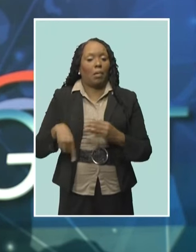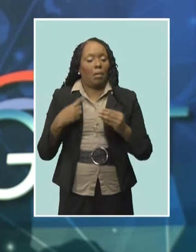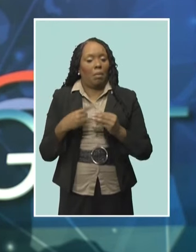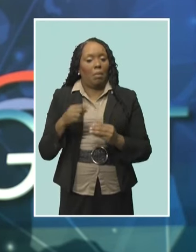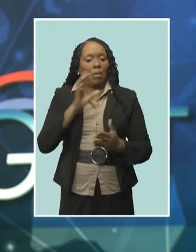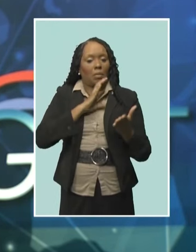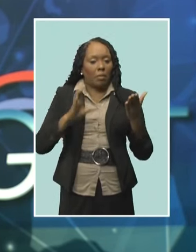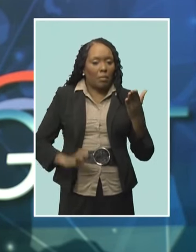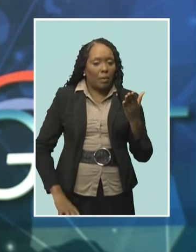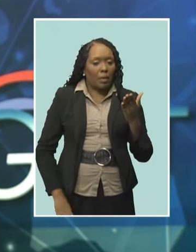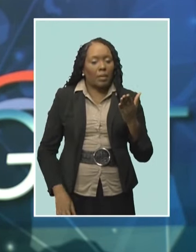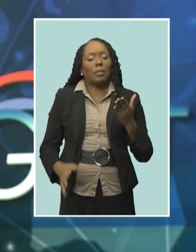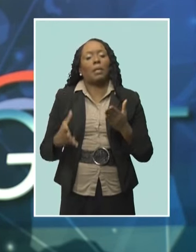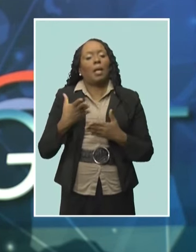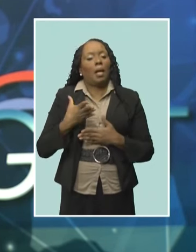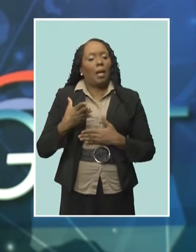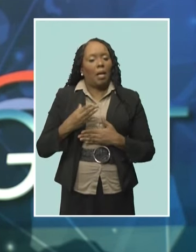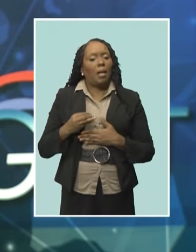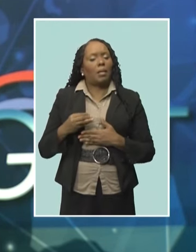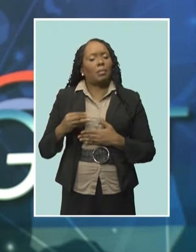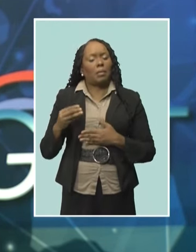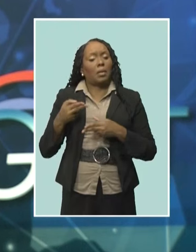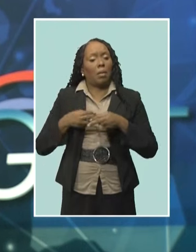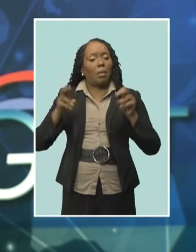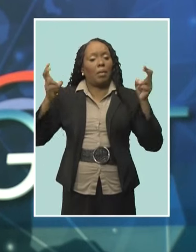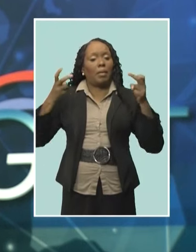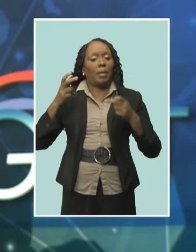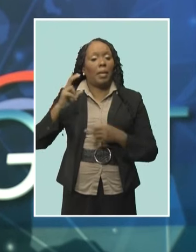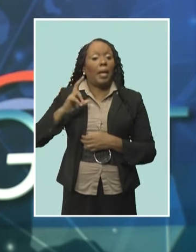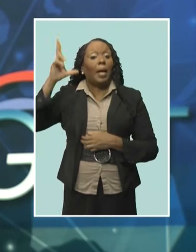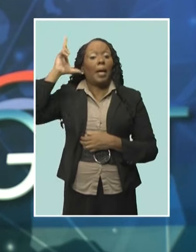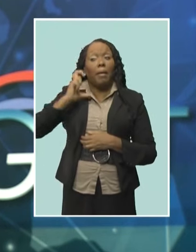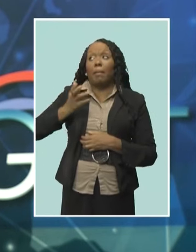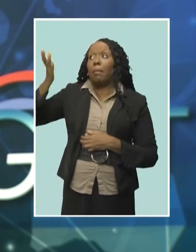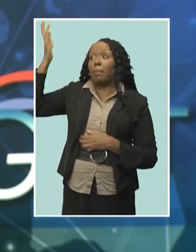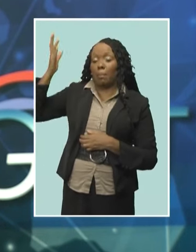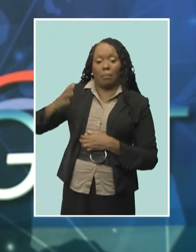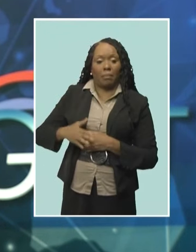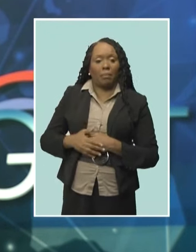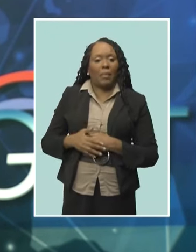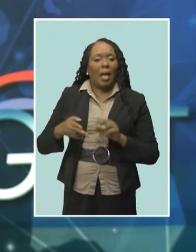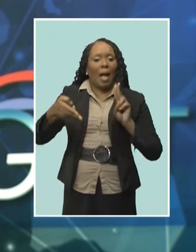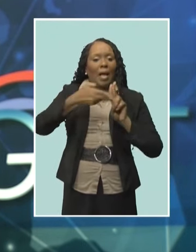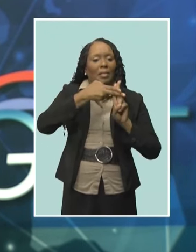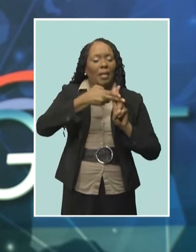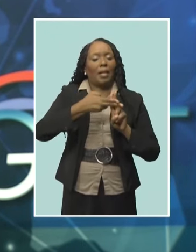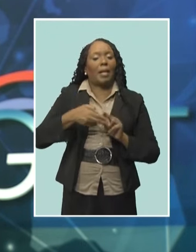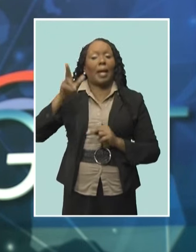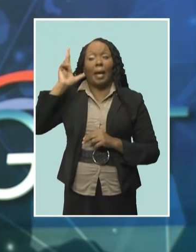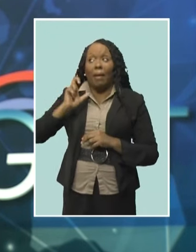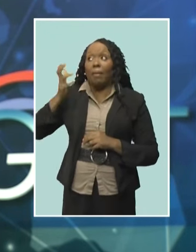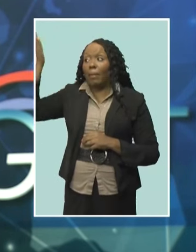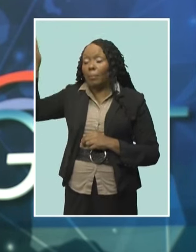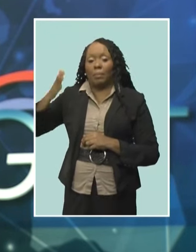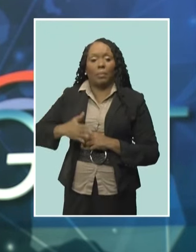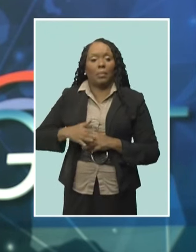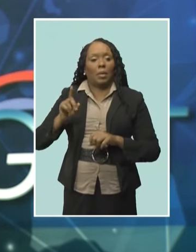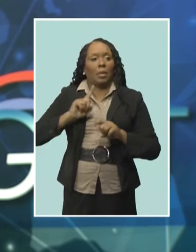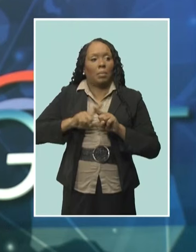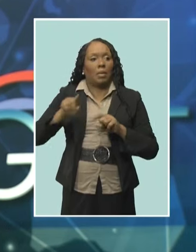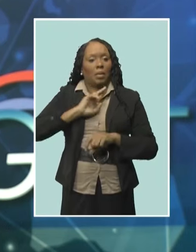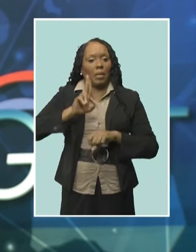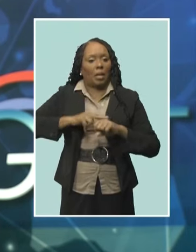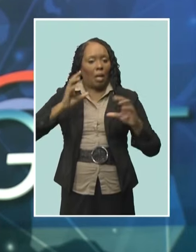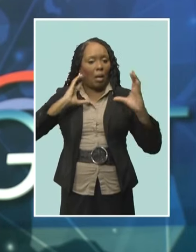and his gospel. Hear Him is not only the hashtag for this year's annual conference, but according to National Communications Director